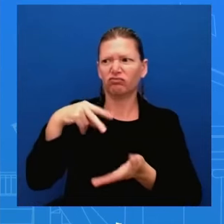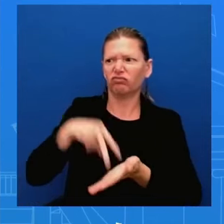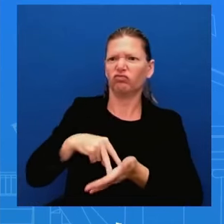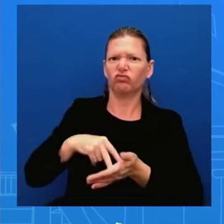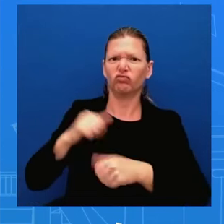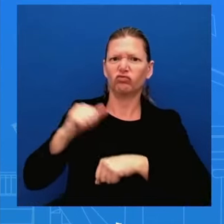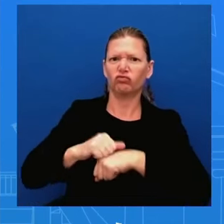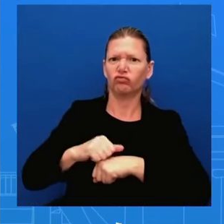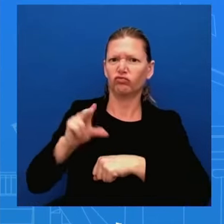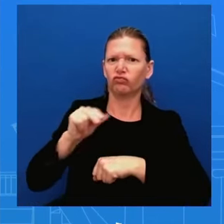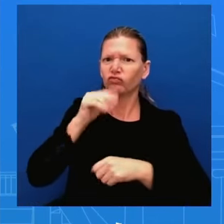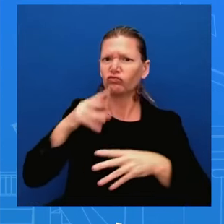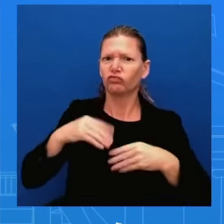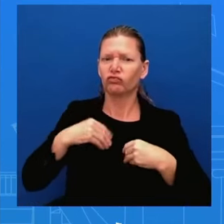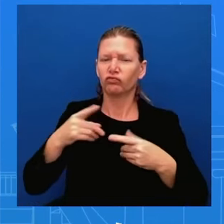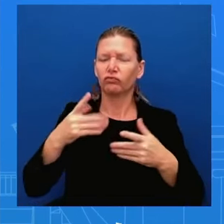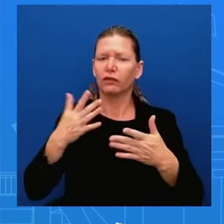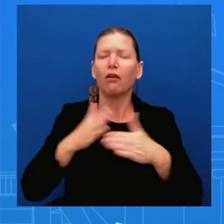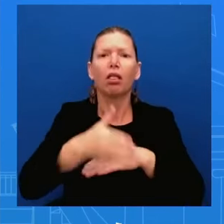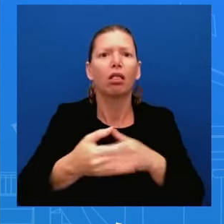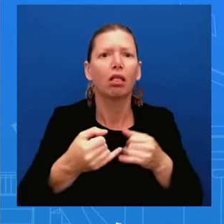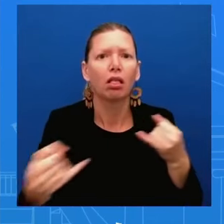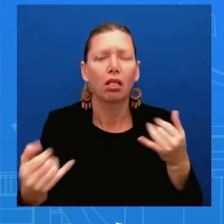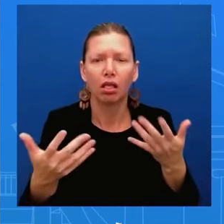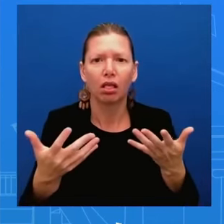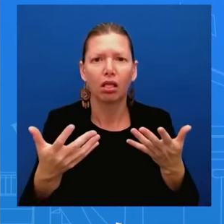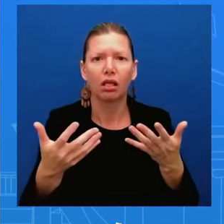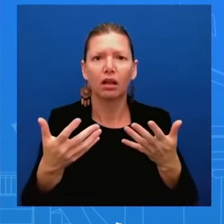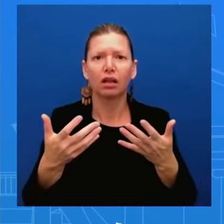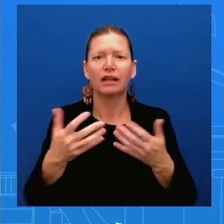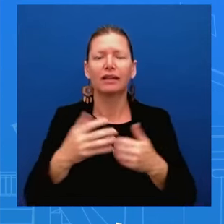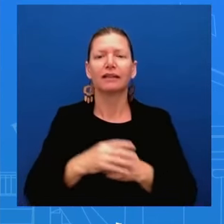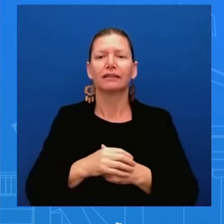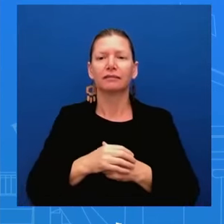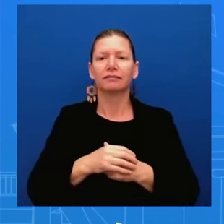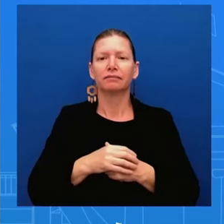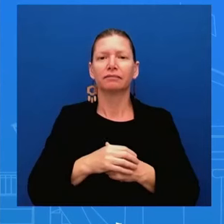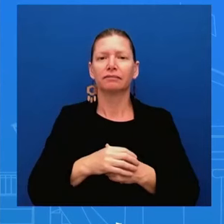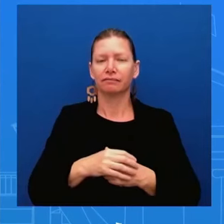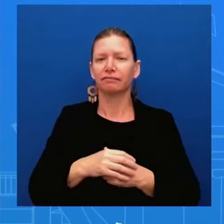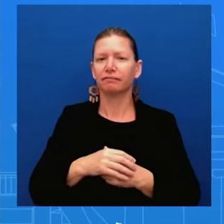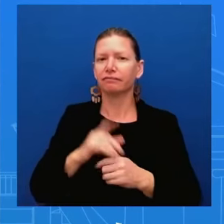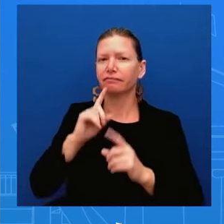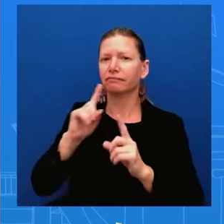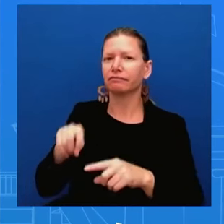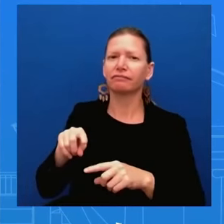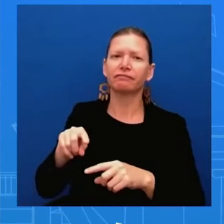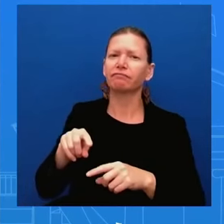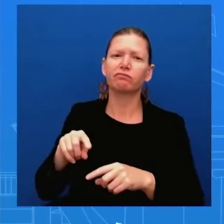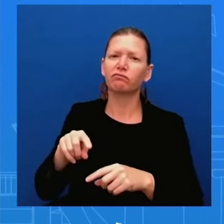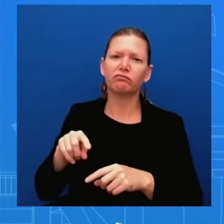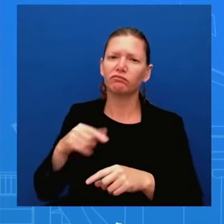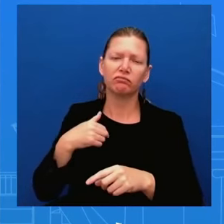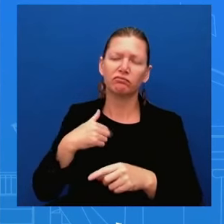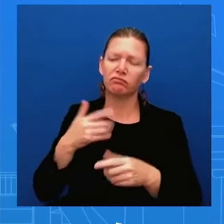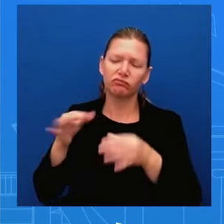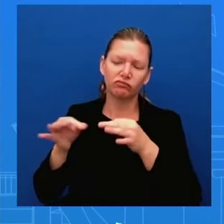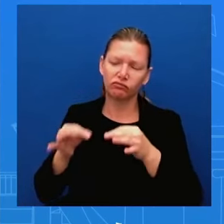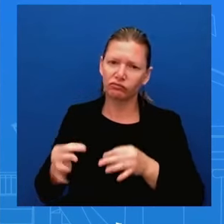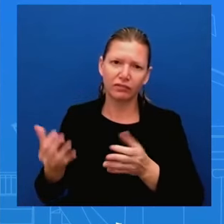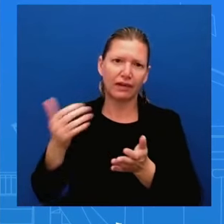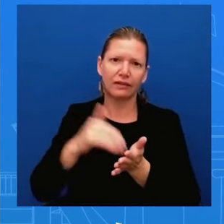is obviously idf can speak to their own operations what we've been told these and as you just stated in your question to me these are targeted limited